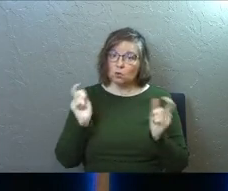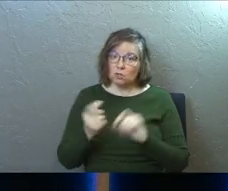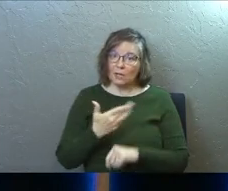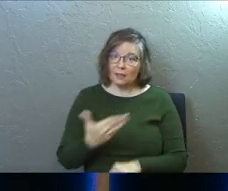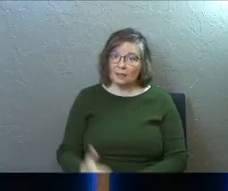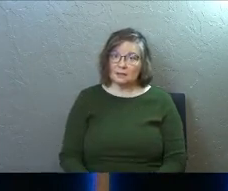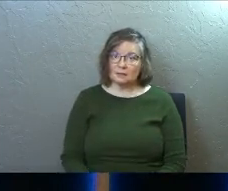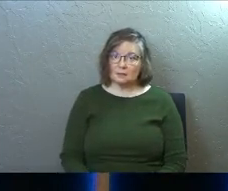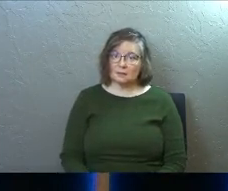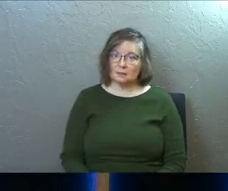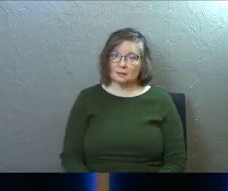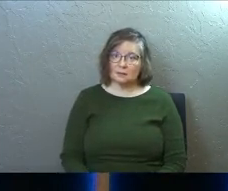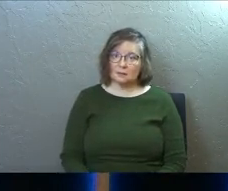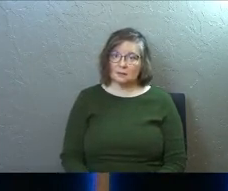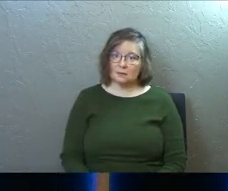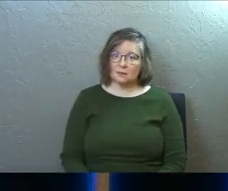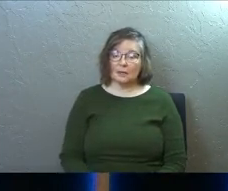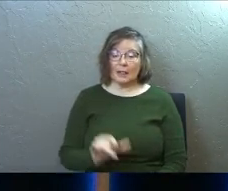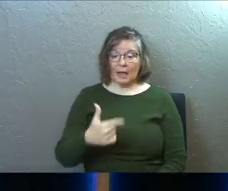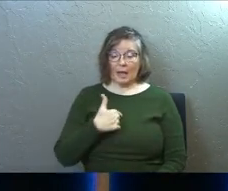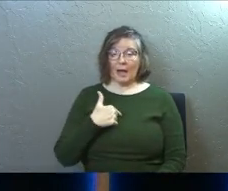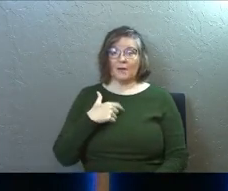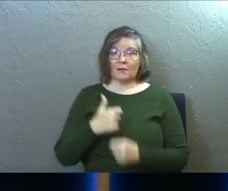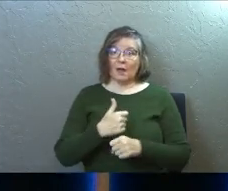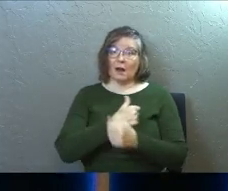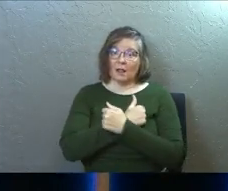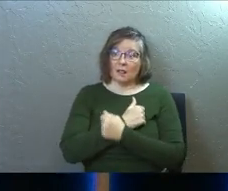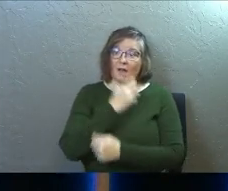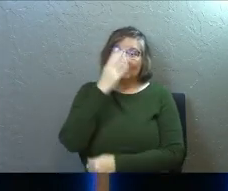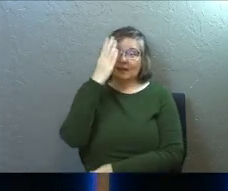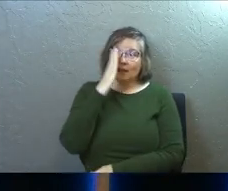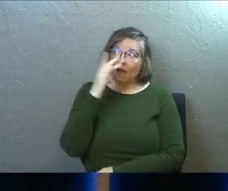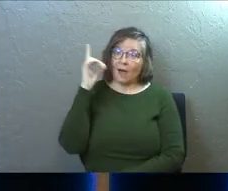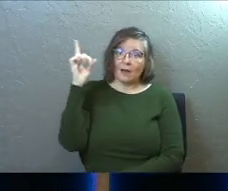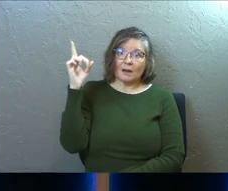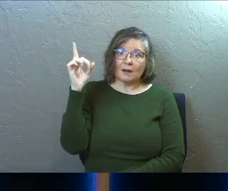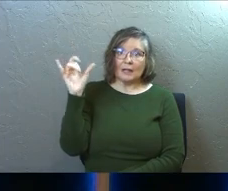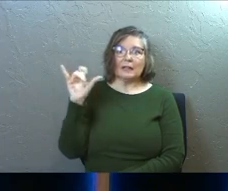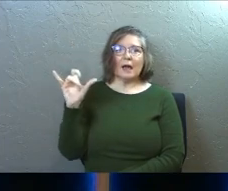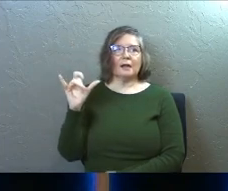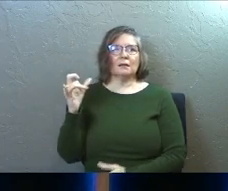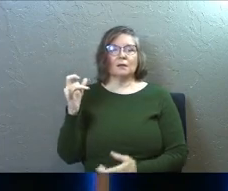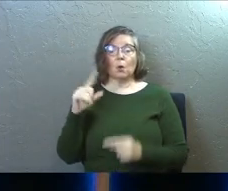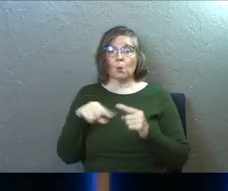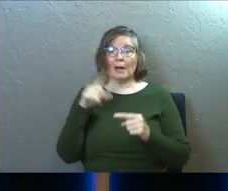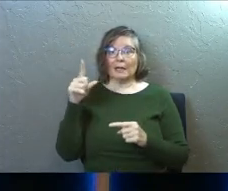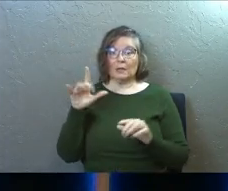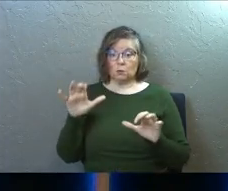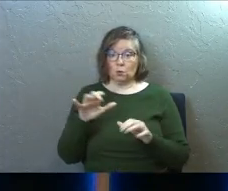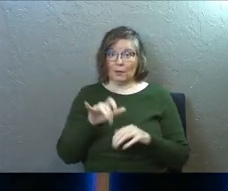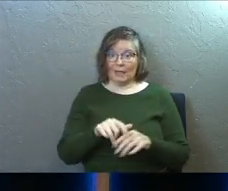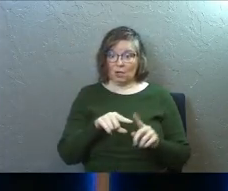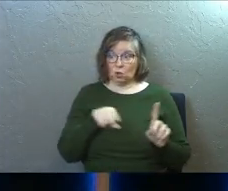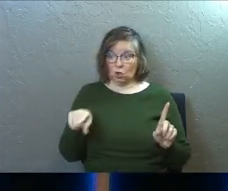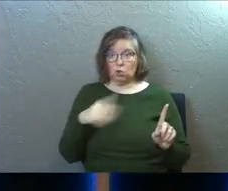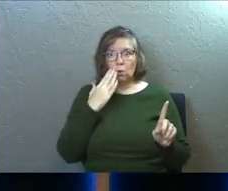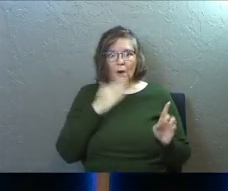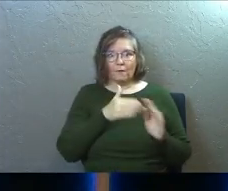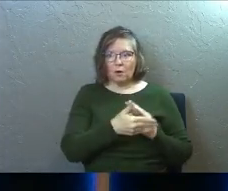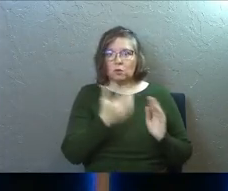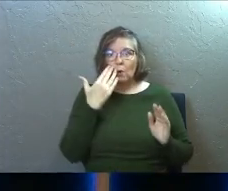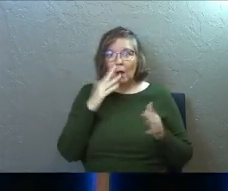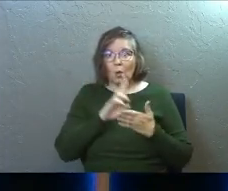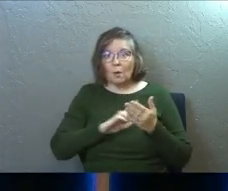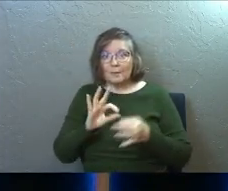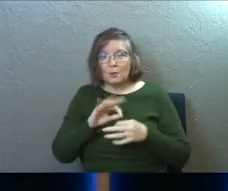change things. Like, I've gotta love God. Like, when he was doing that to her, do you know how